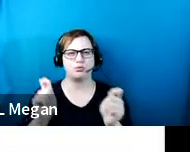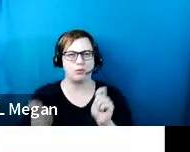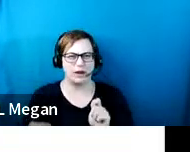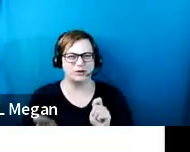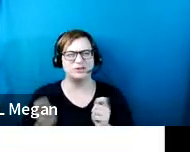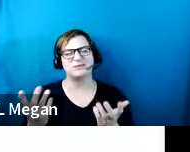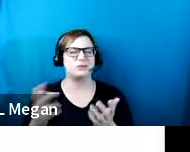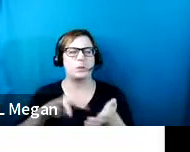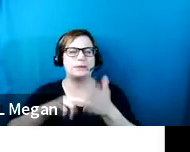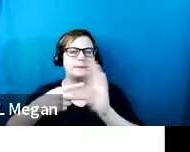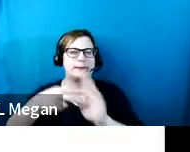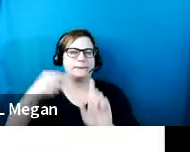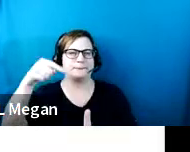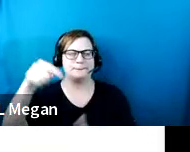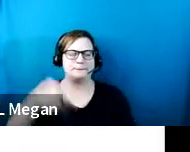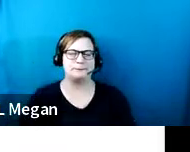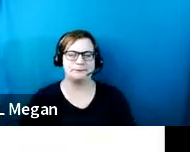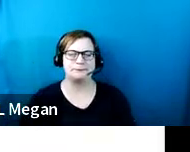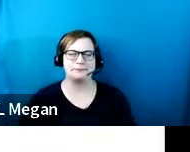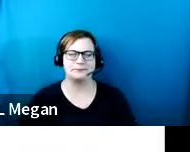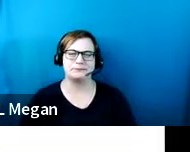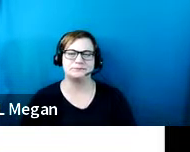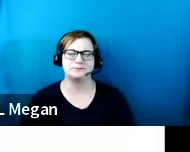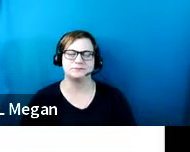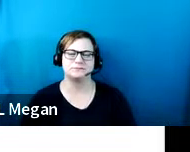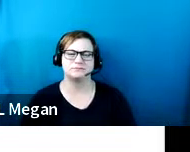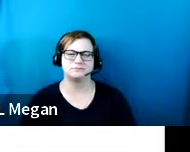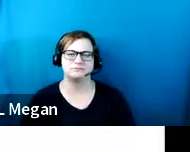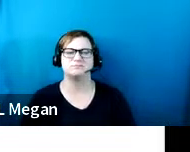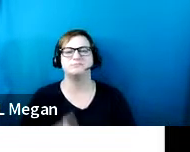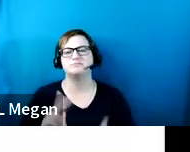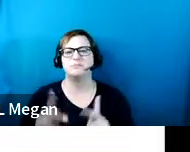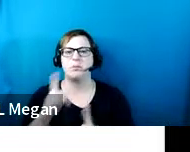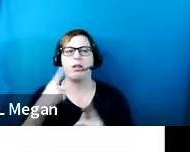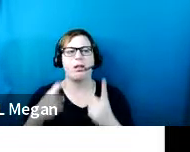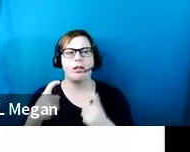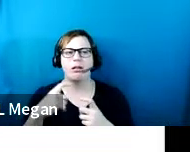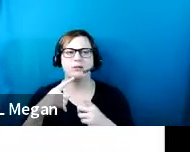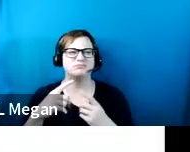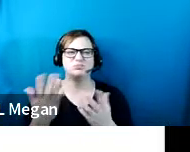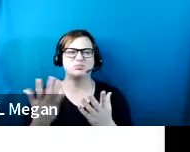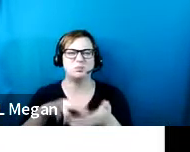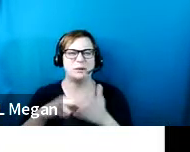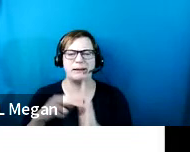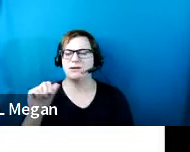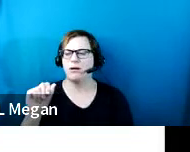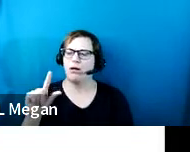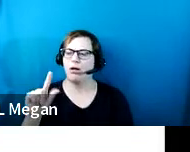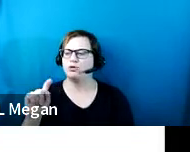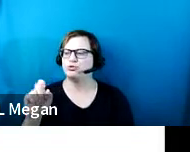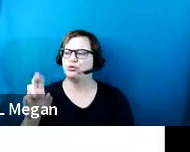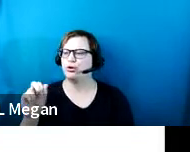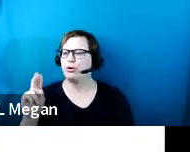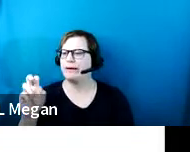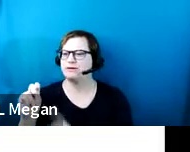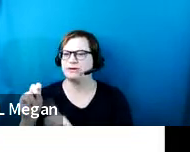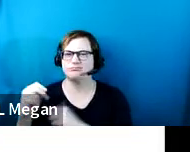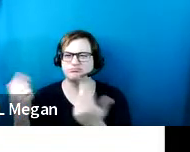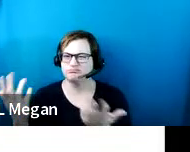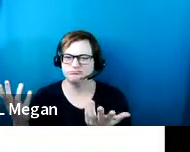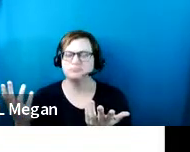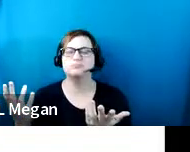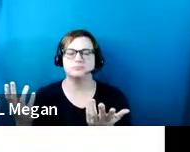might look like. So we often get questions about alterations and what is an alteration. So on this slide here,